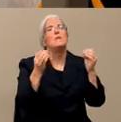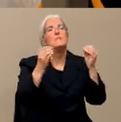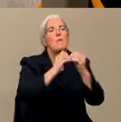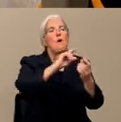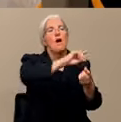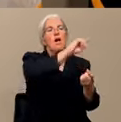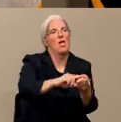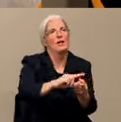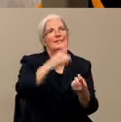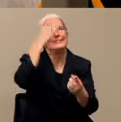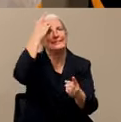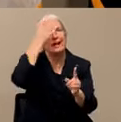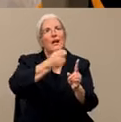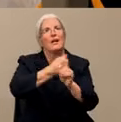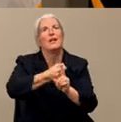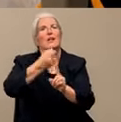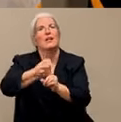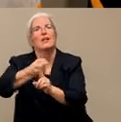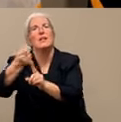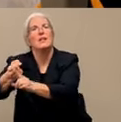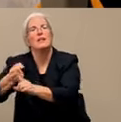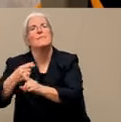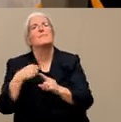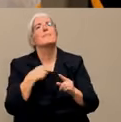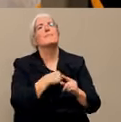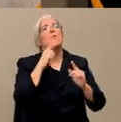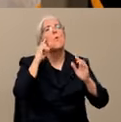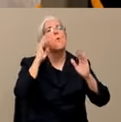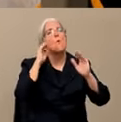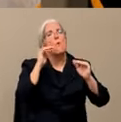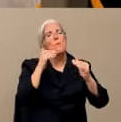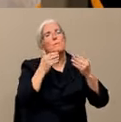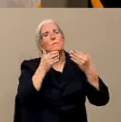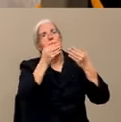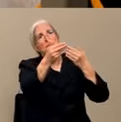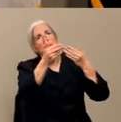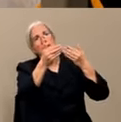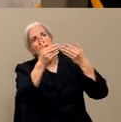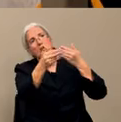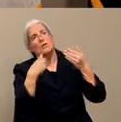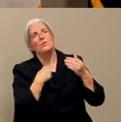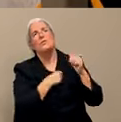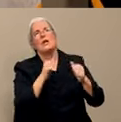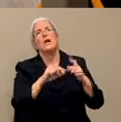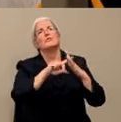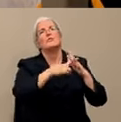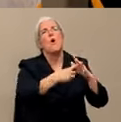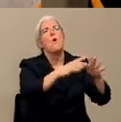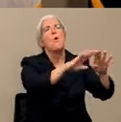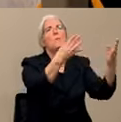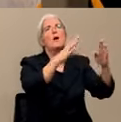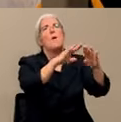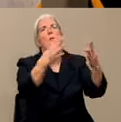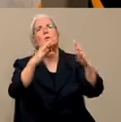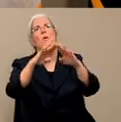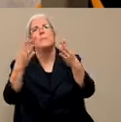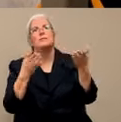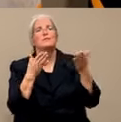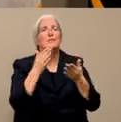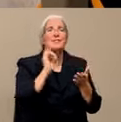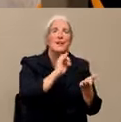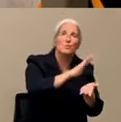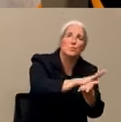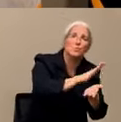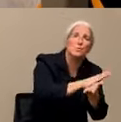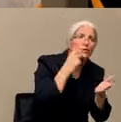that hopefully we can start reopening services, schools, churches, all of